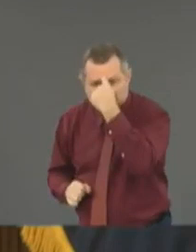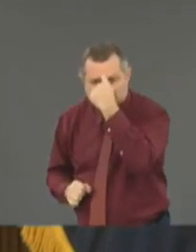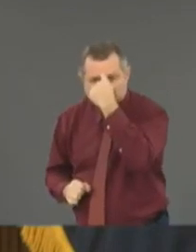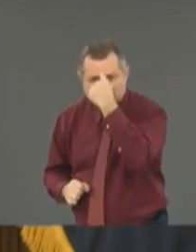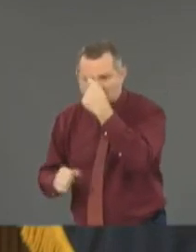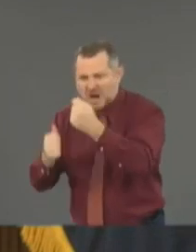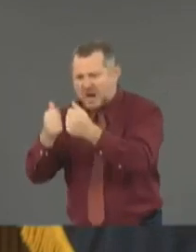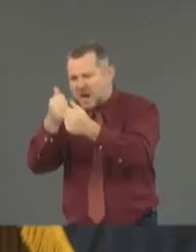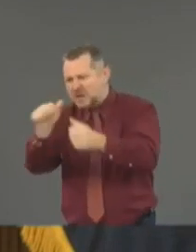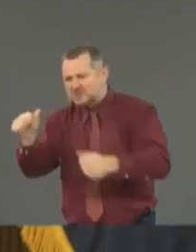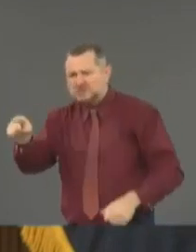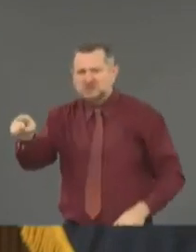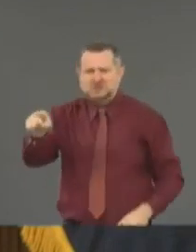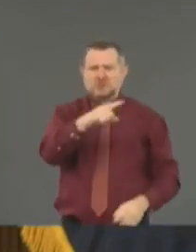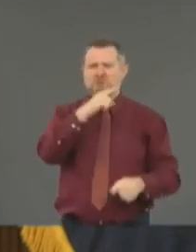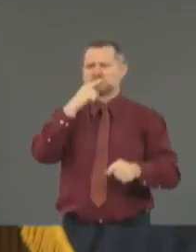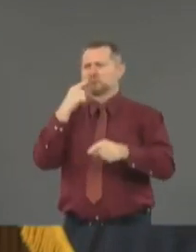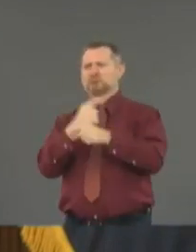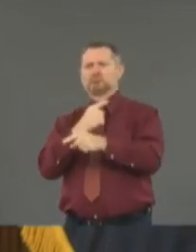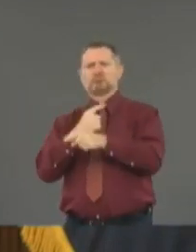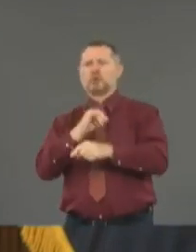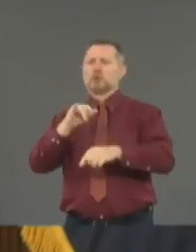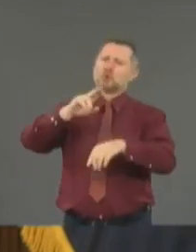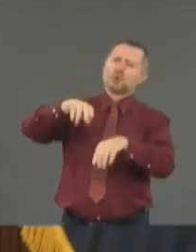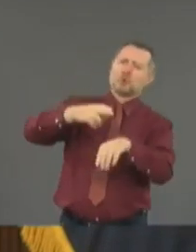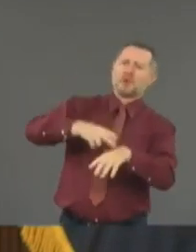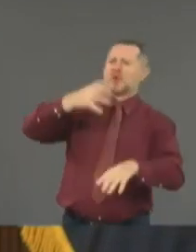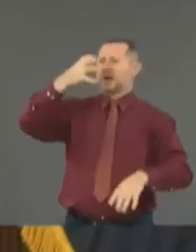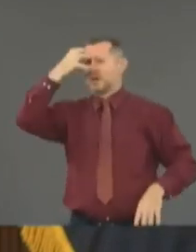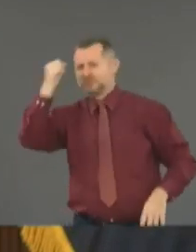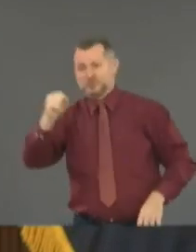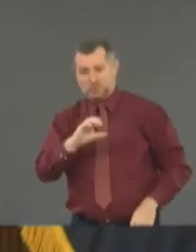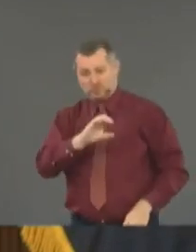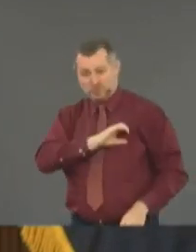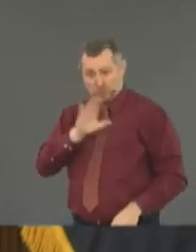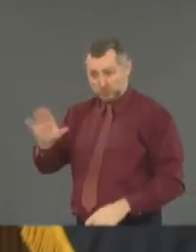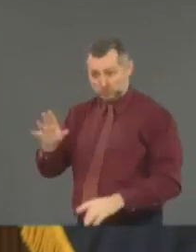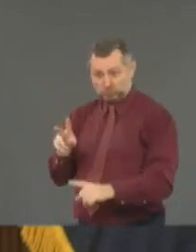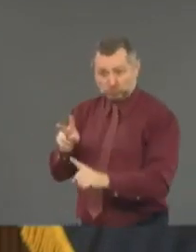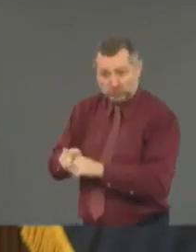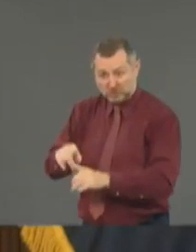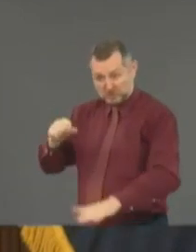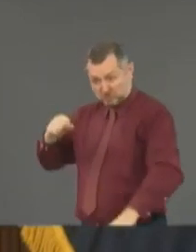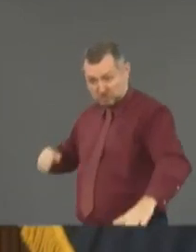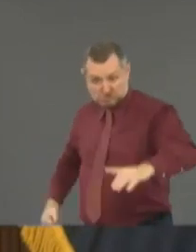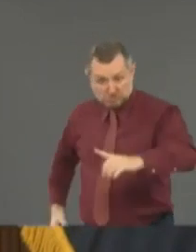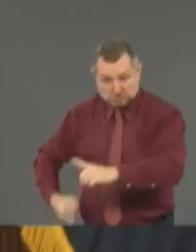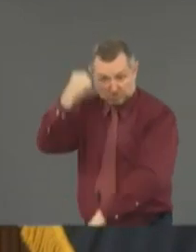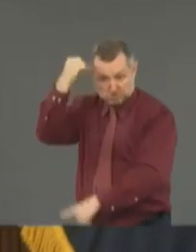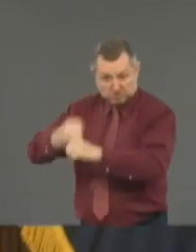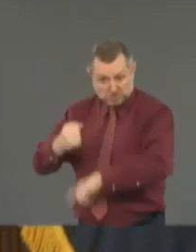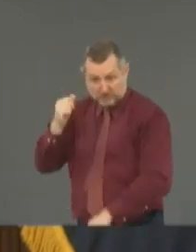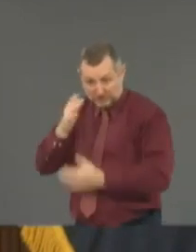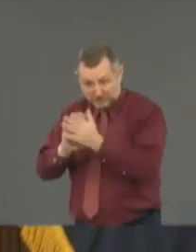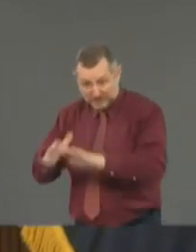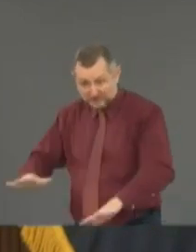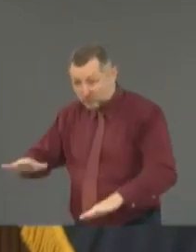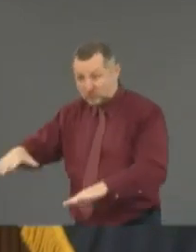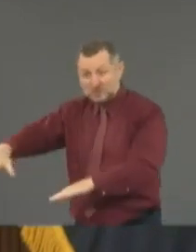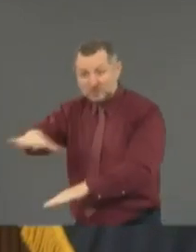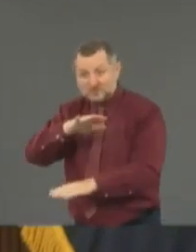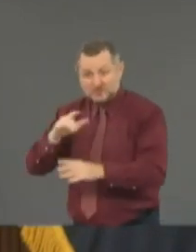job is bludgeoning a peaceful person with a baton? See, it's that kind of incendiary